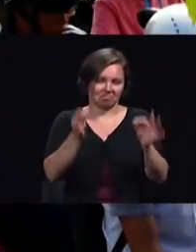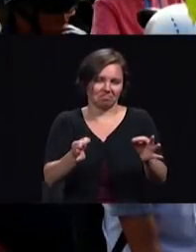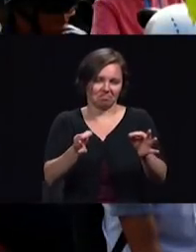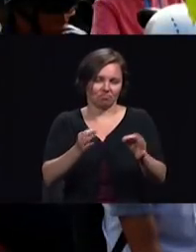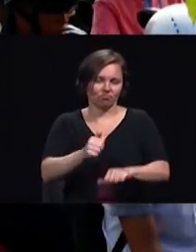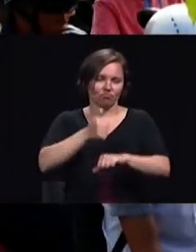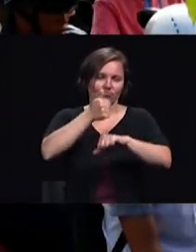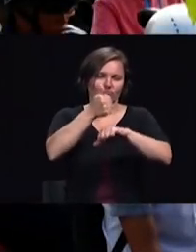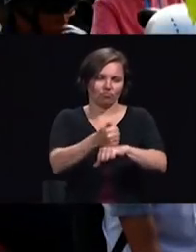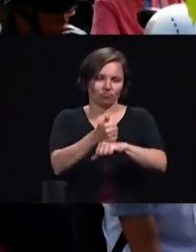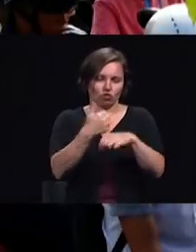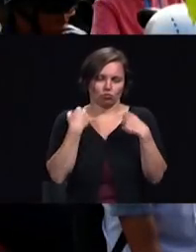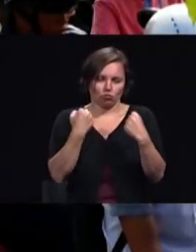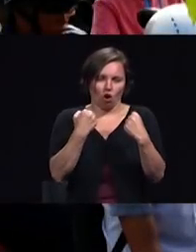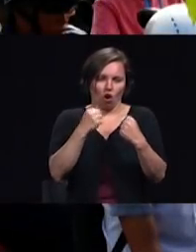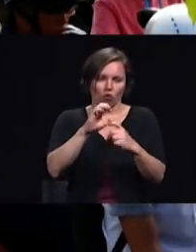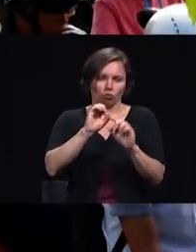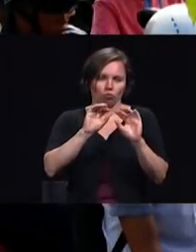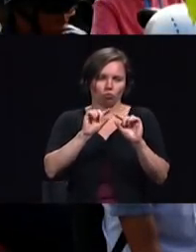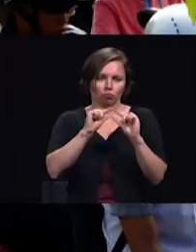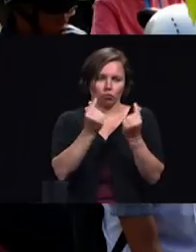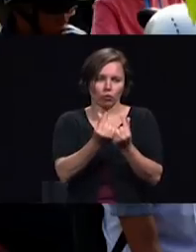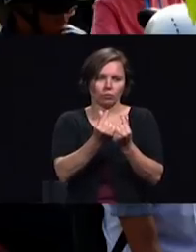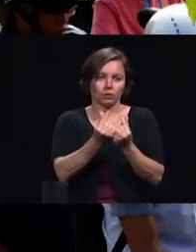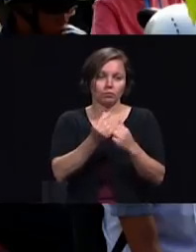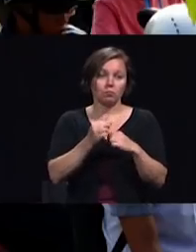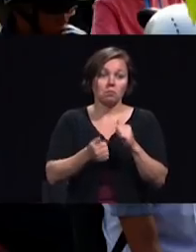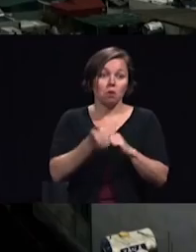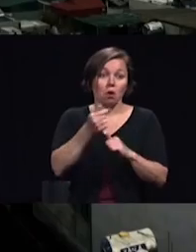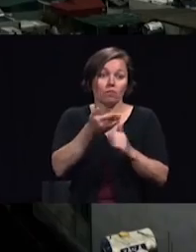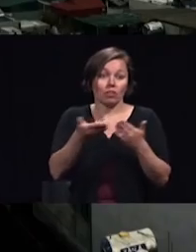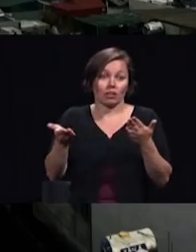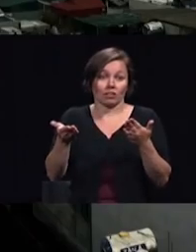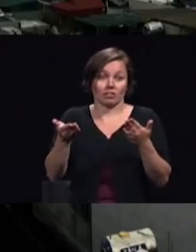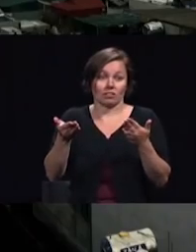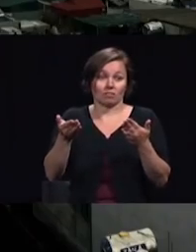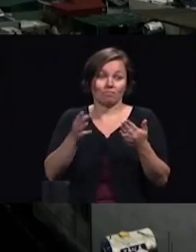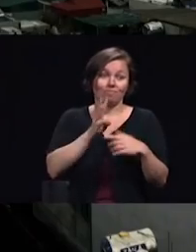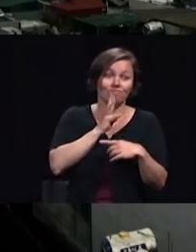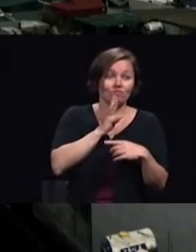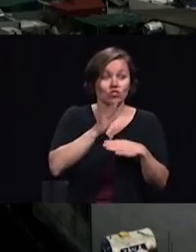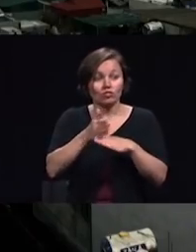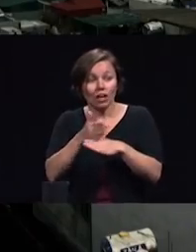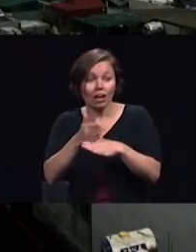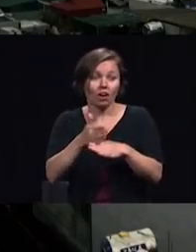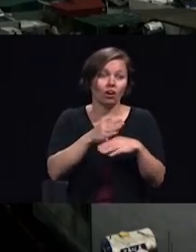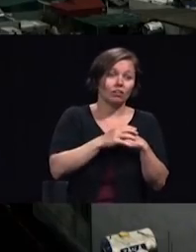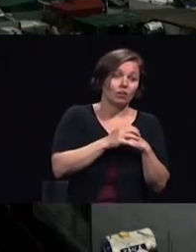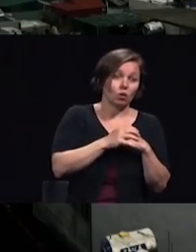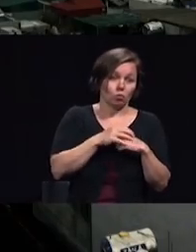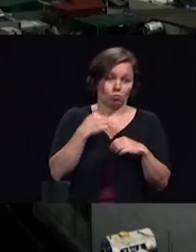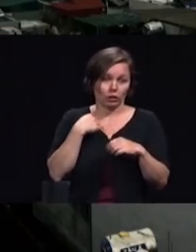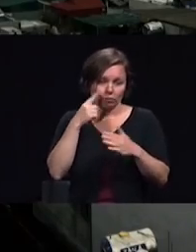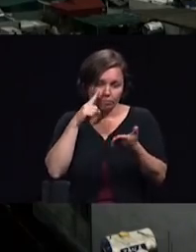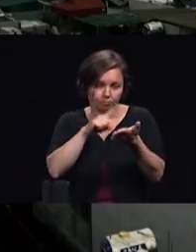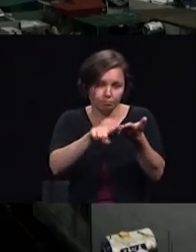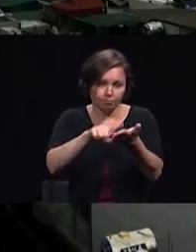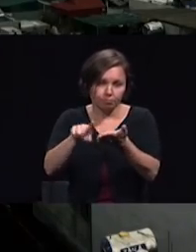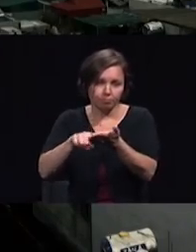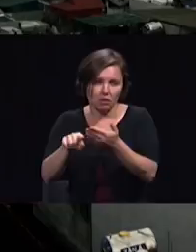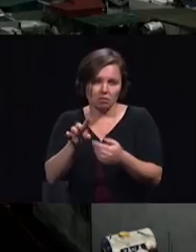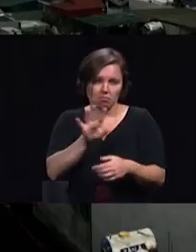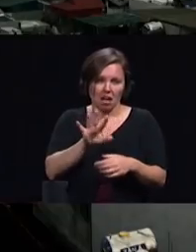most property is sold by word of mouth and over a period of three years we inspected over 40 properties without